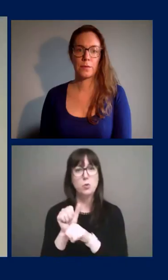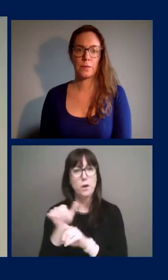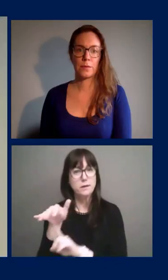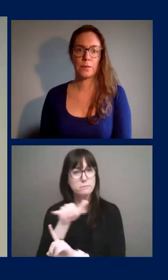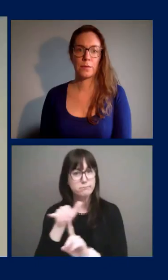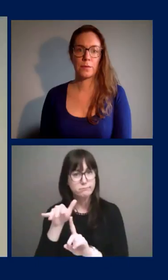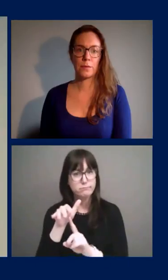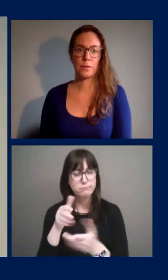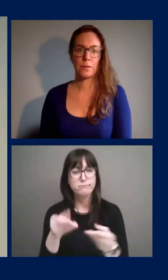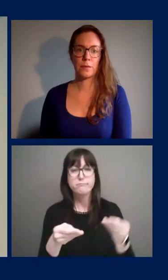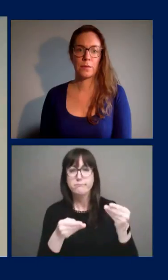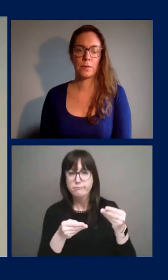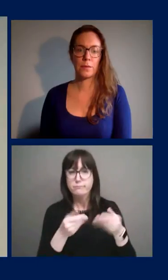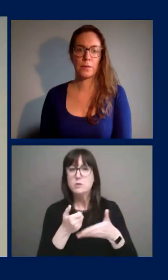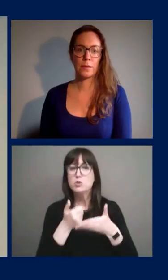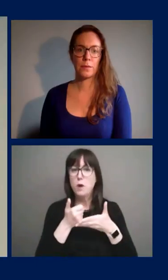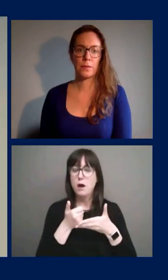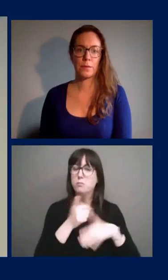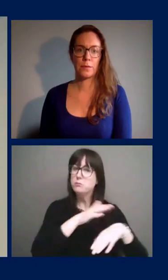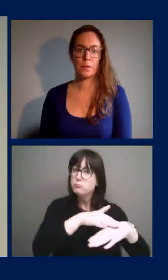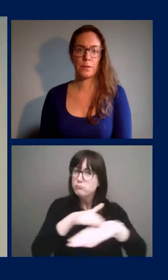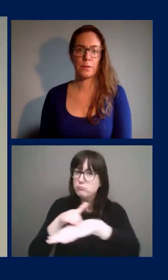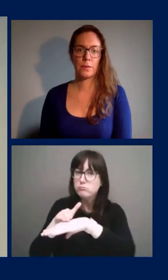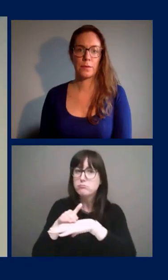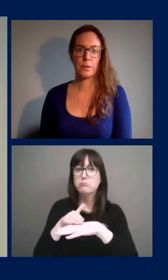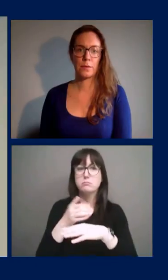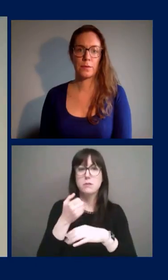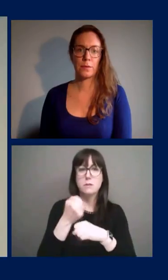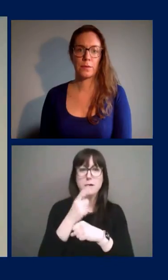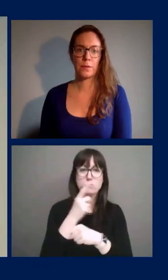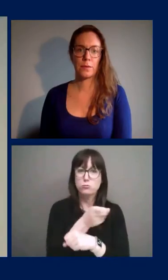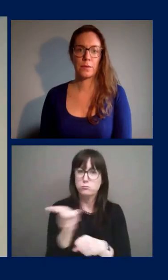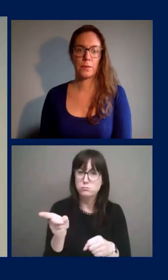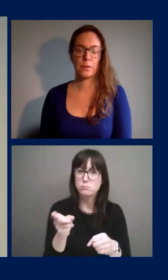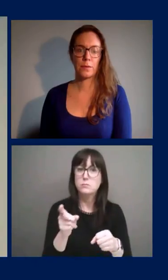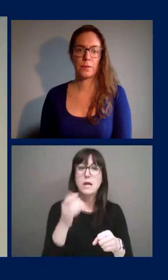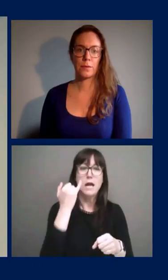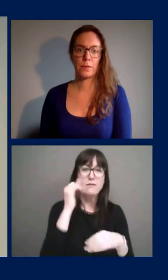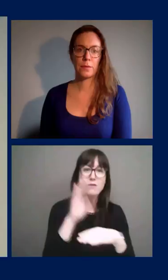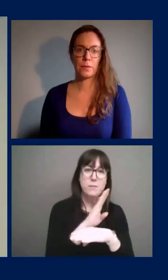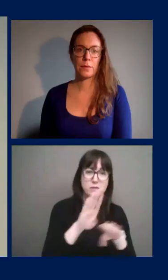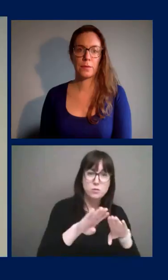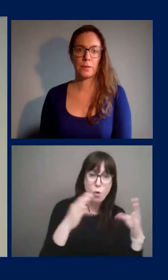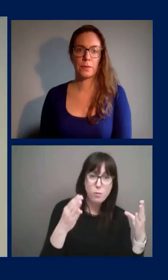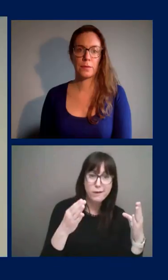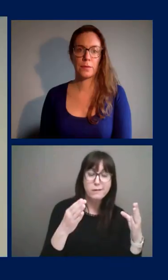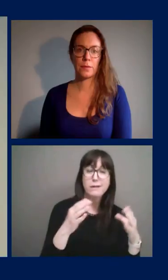guide reopening in a way that considers the health and safety of both employees and customers.